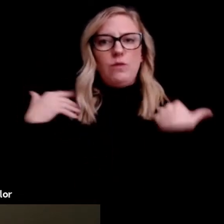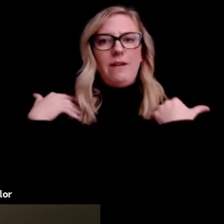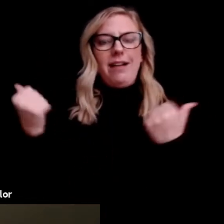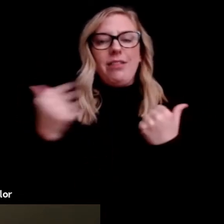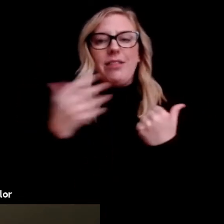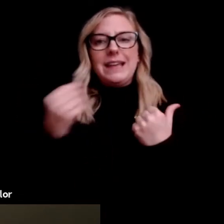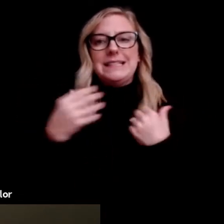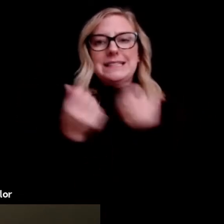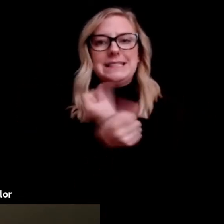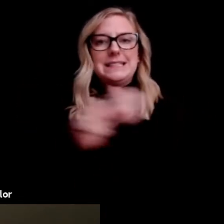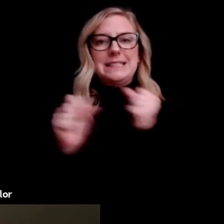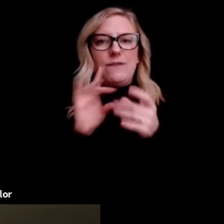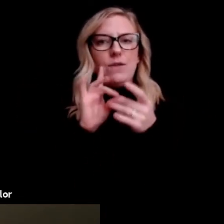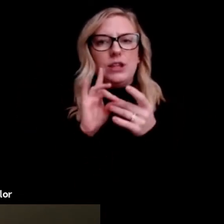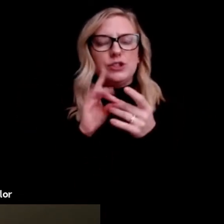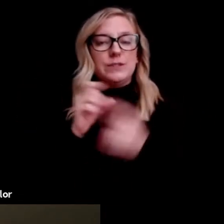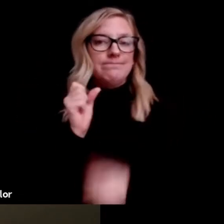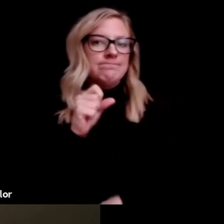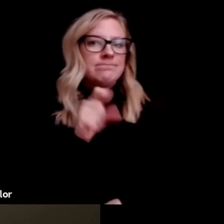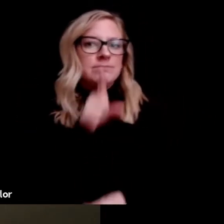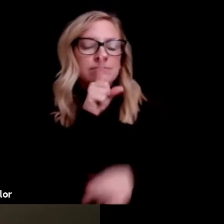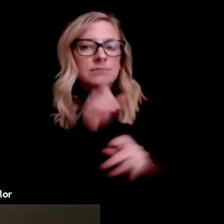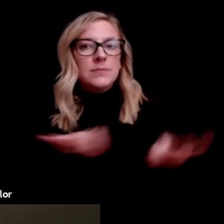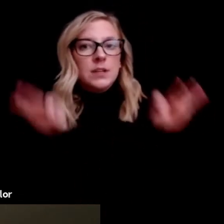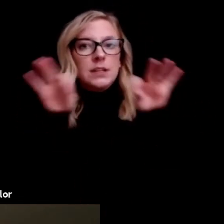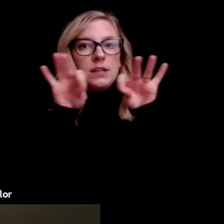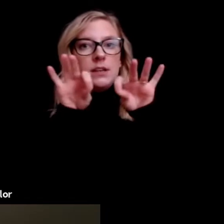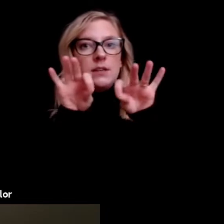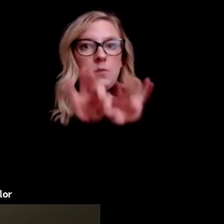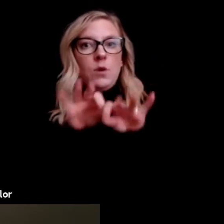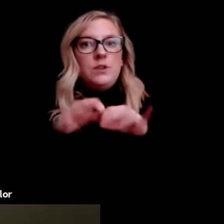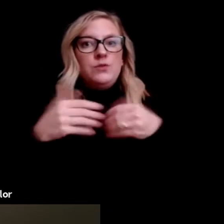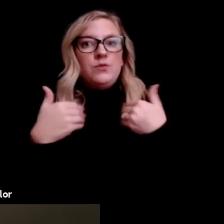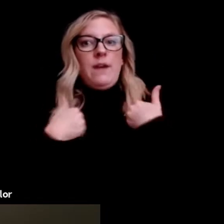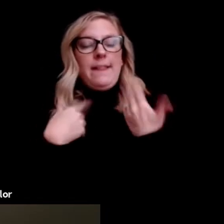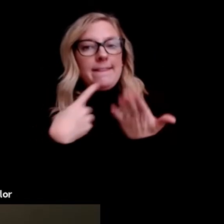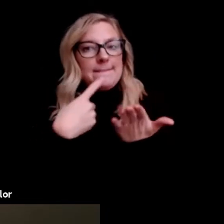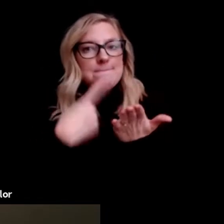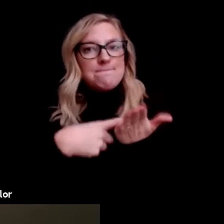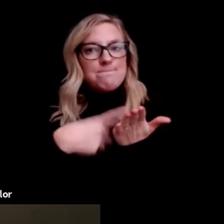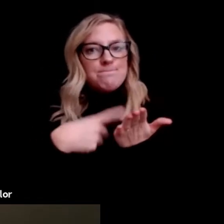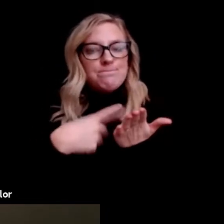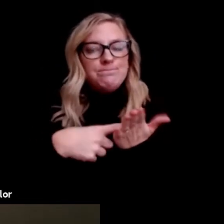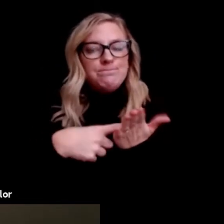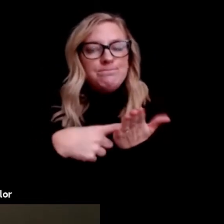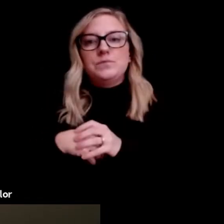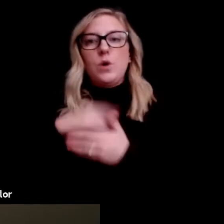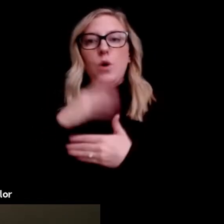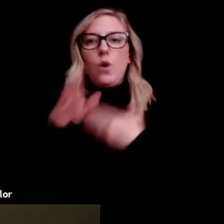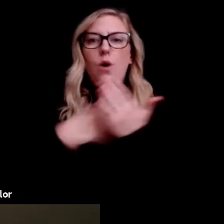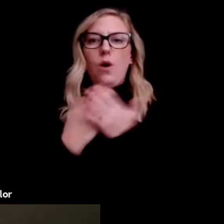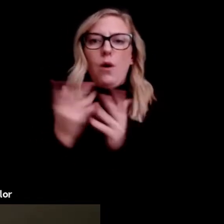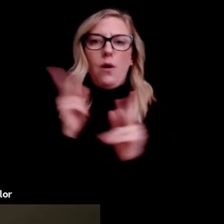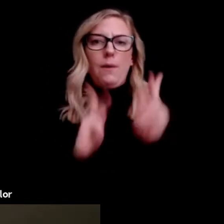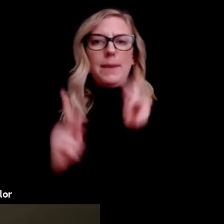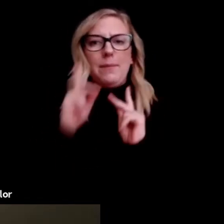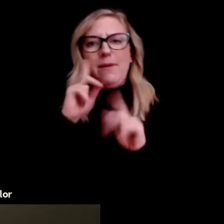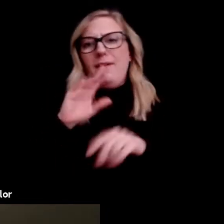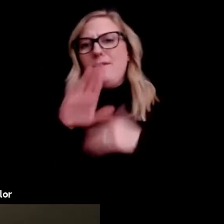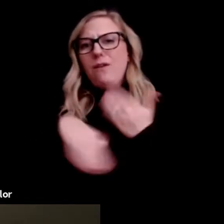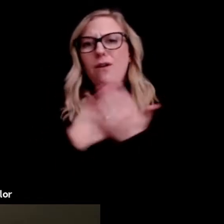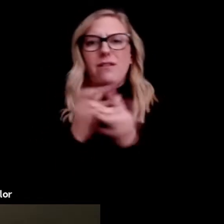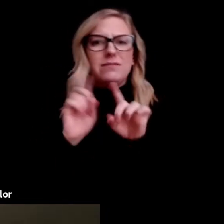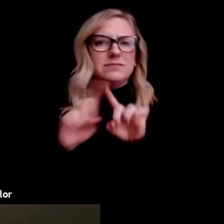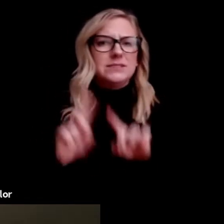Yeah, it's so important and essential to have those conversations. All people of all abilities deserve